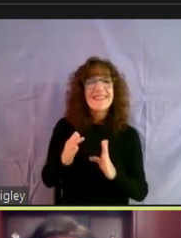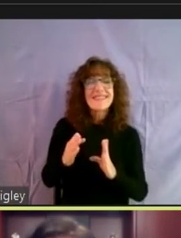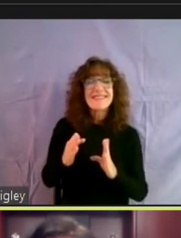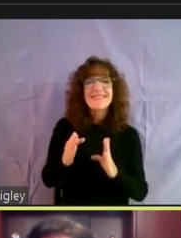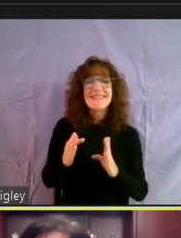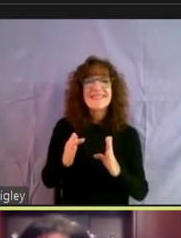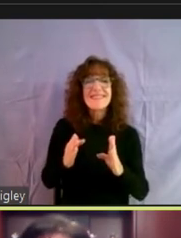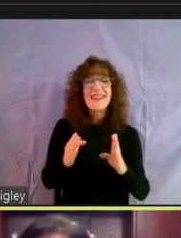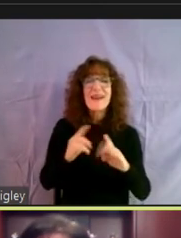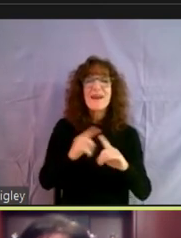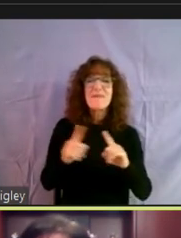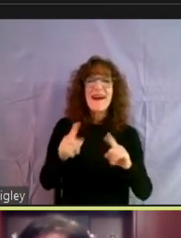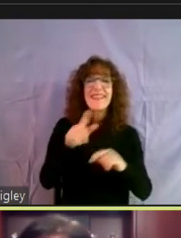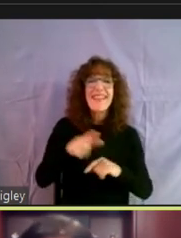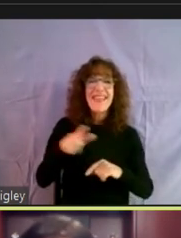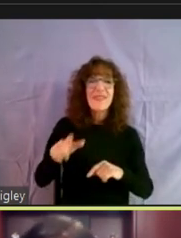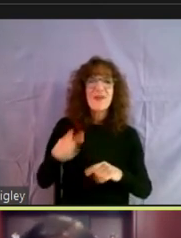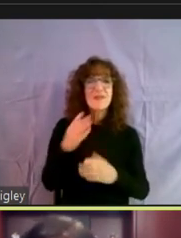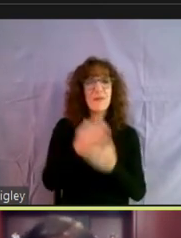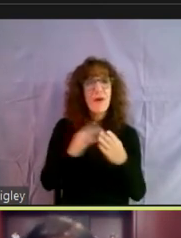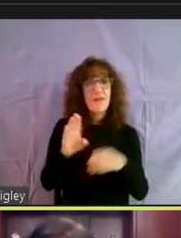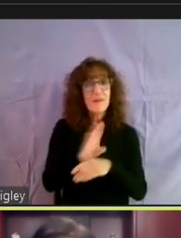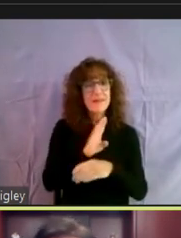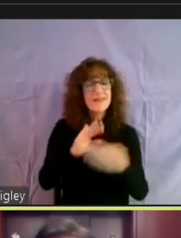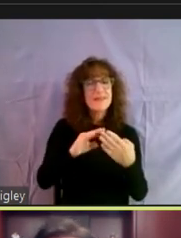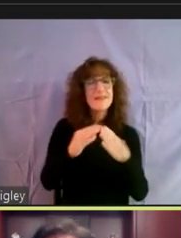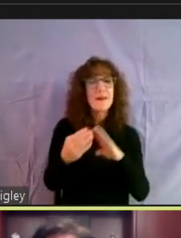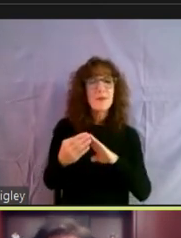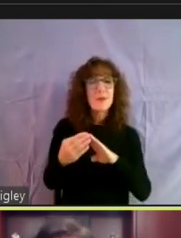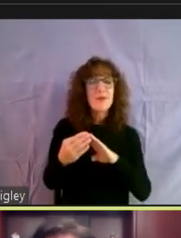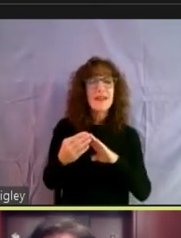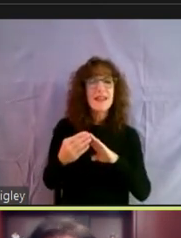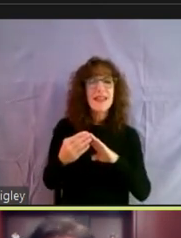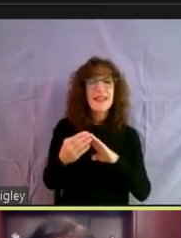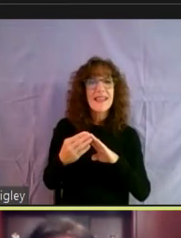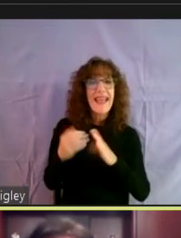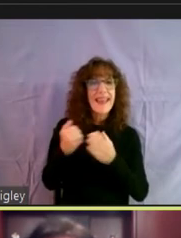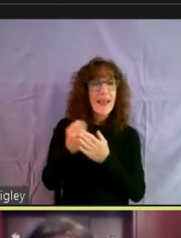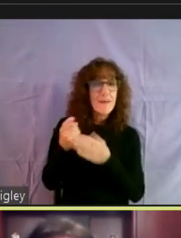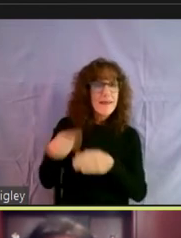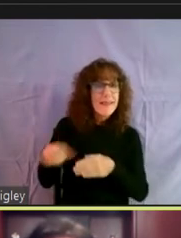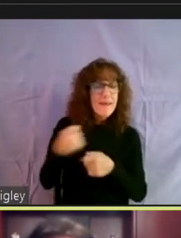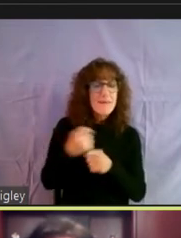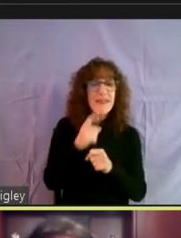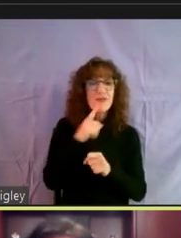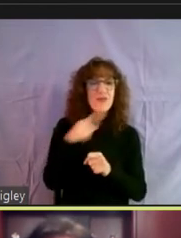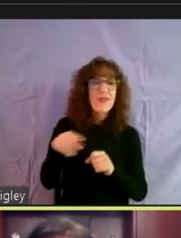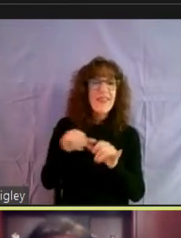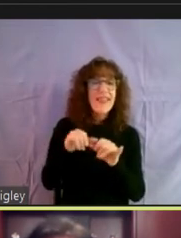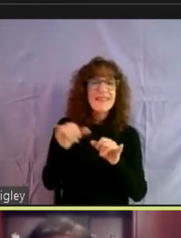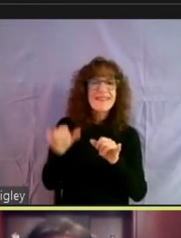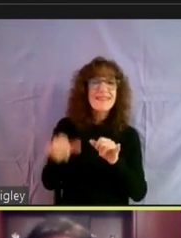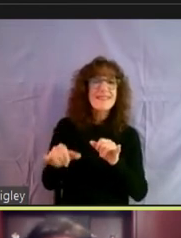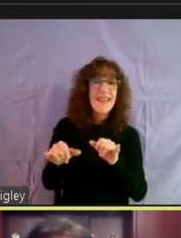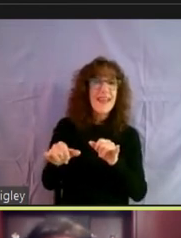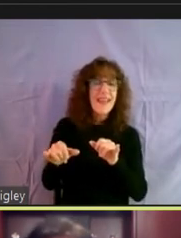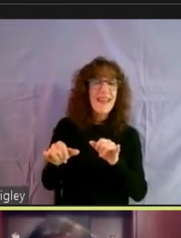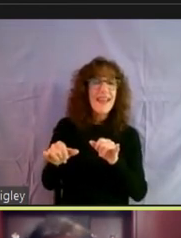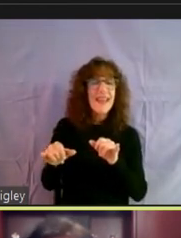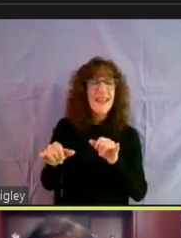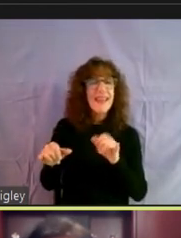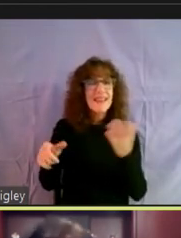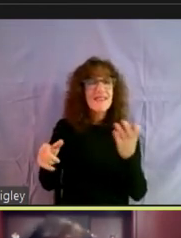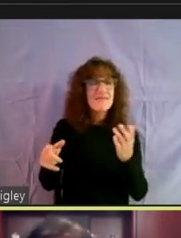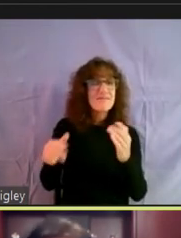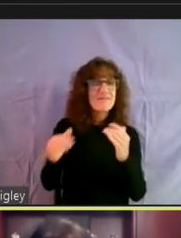um, our landlords are part of our business community and helping them and making sure that they stay whole and that we keep them, keep our rental